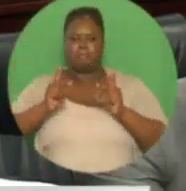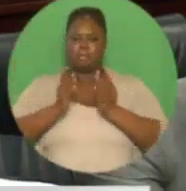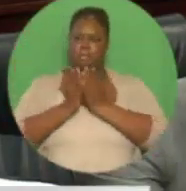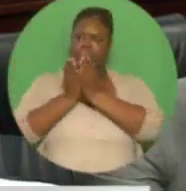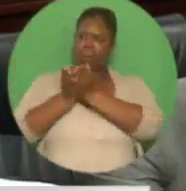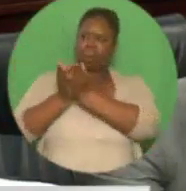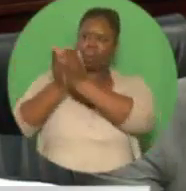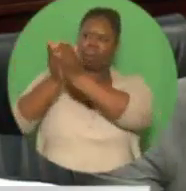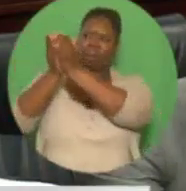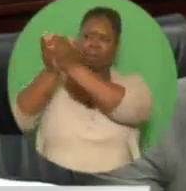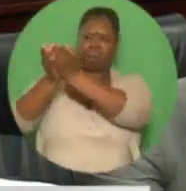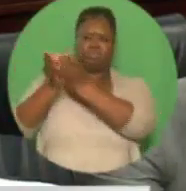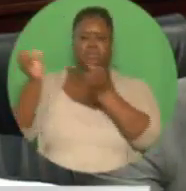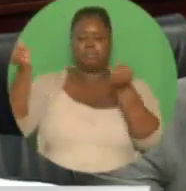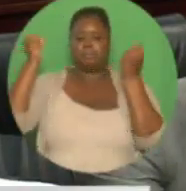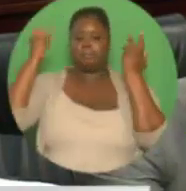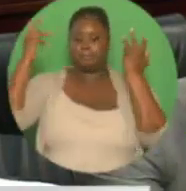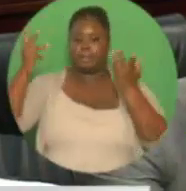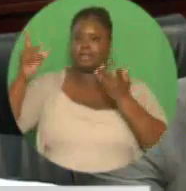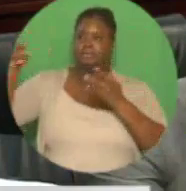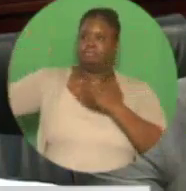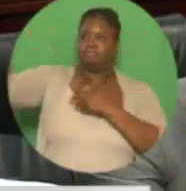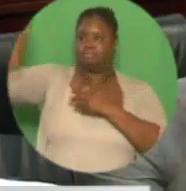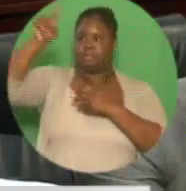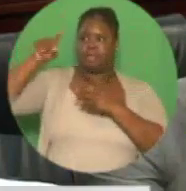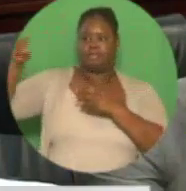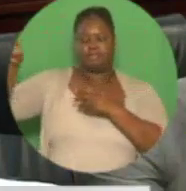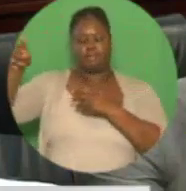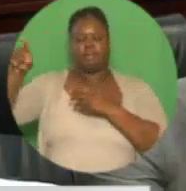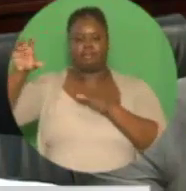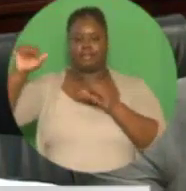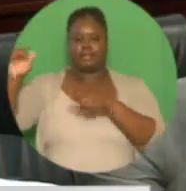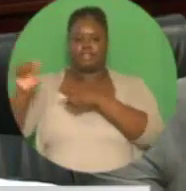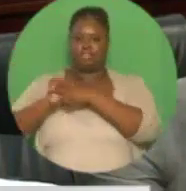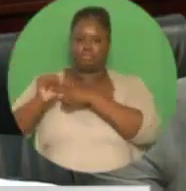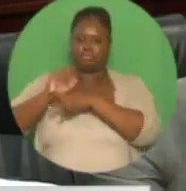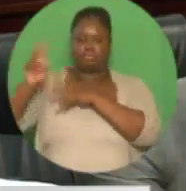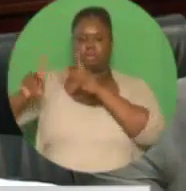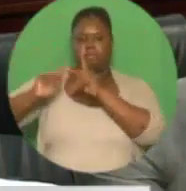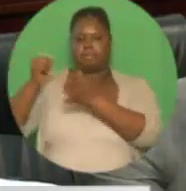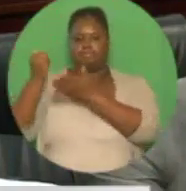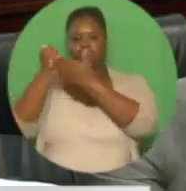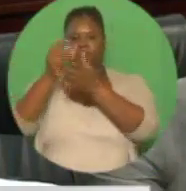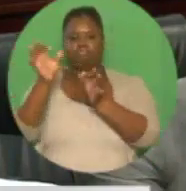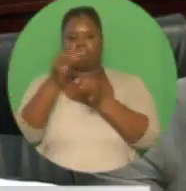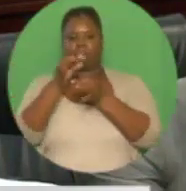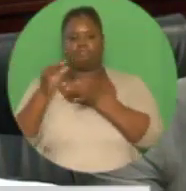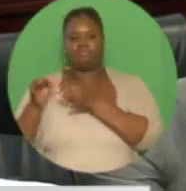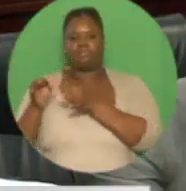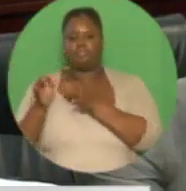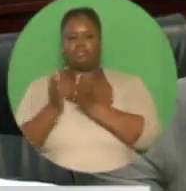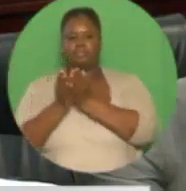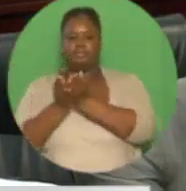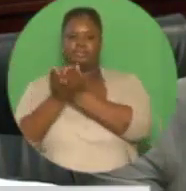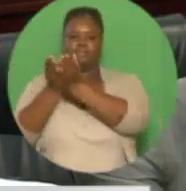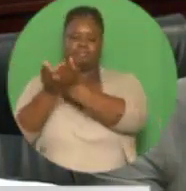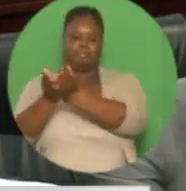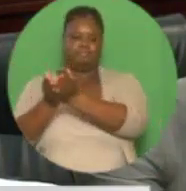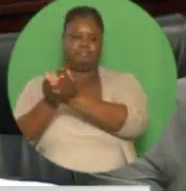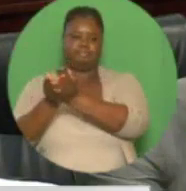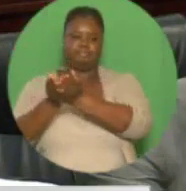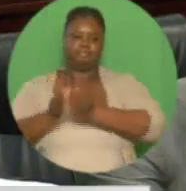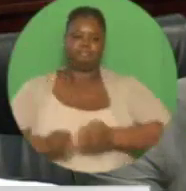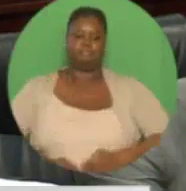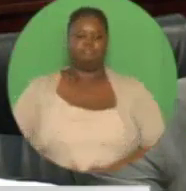in Tobago, the proposals for which were closed in July 2018. We have also begun the process of